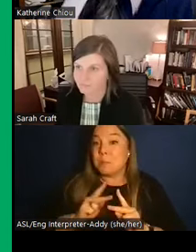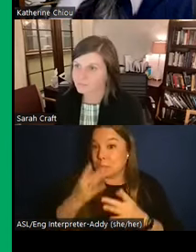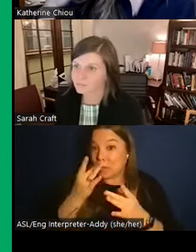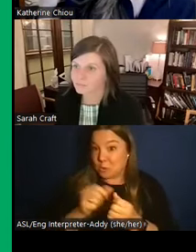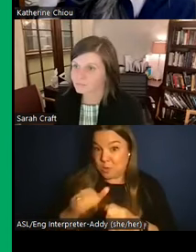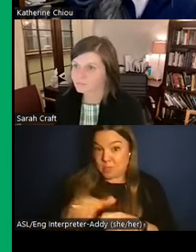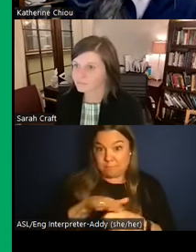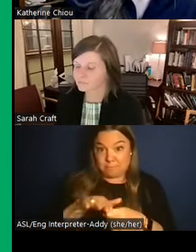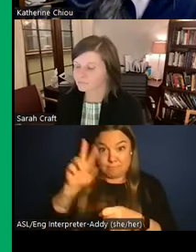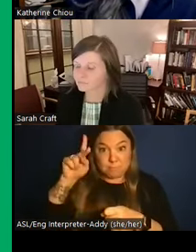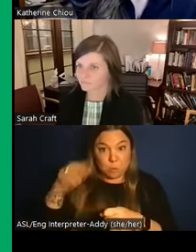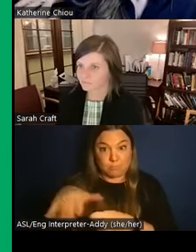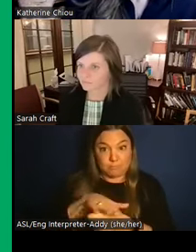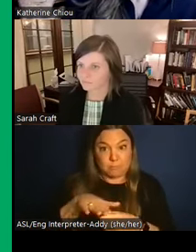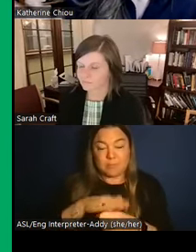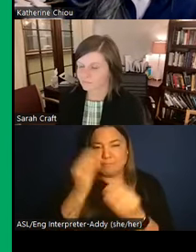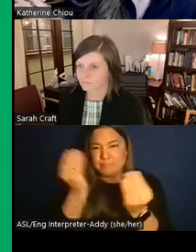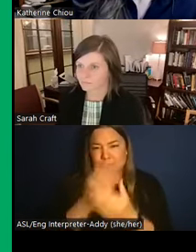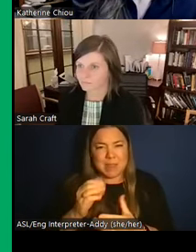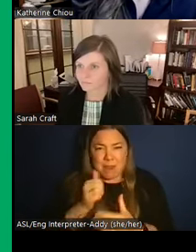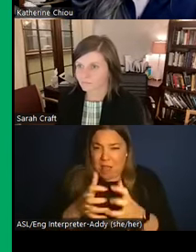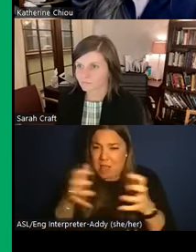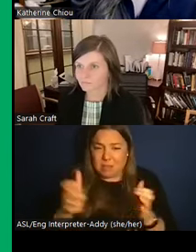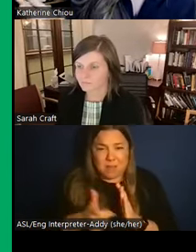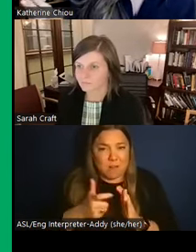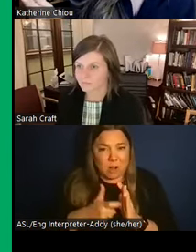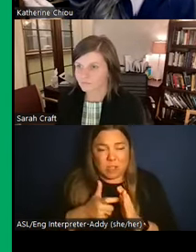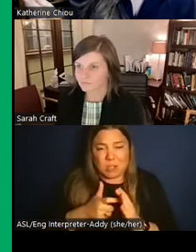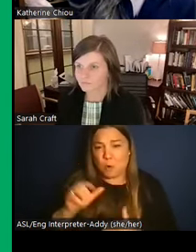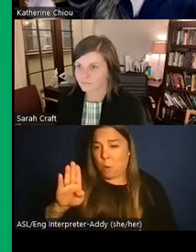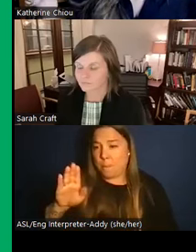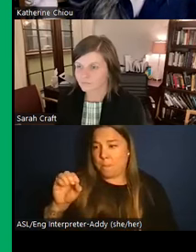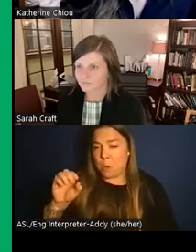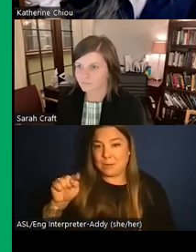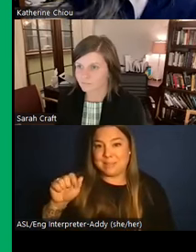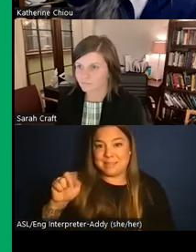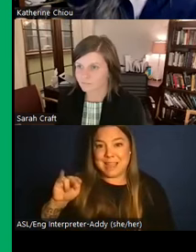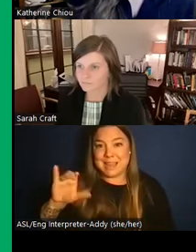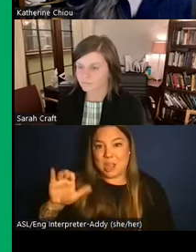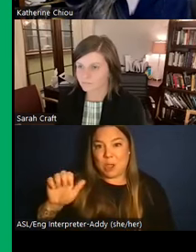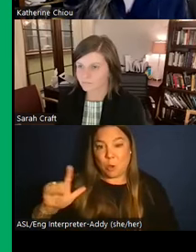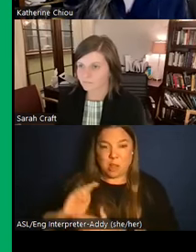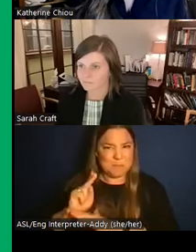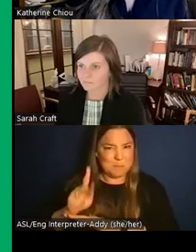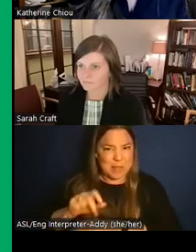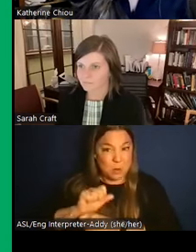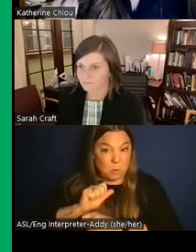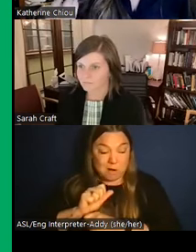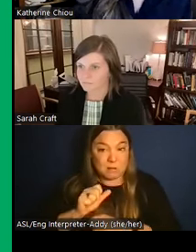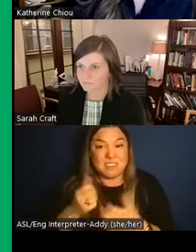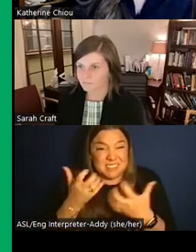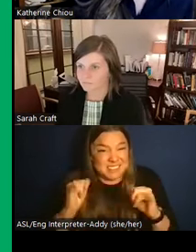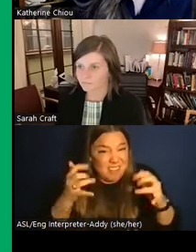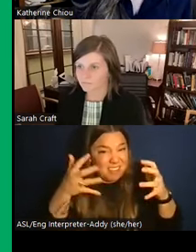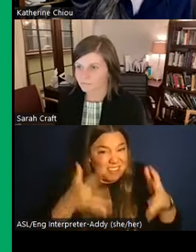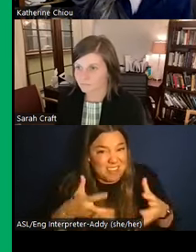that there hasn't been a ton of archaeobotanical work. And so there's a lot that remains to be investigated. So if you get